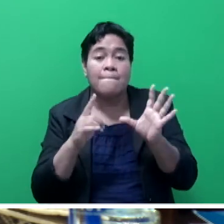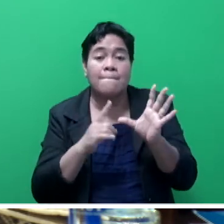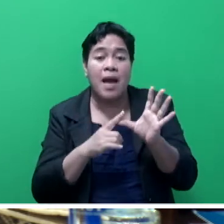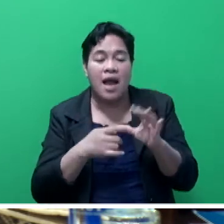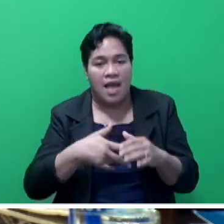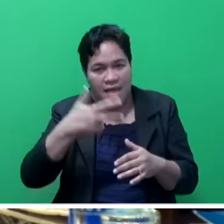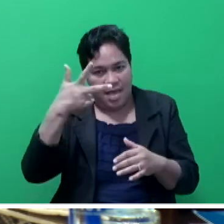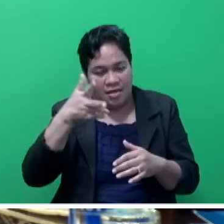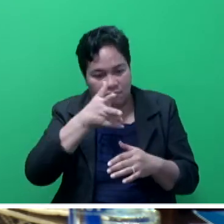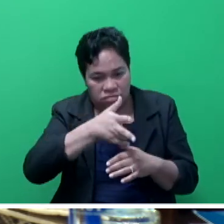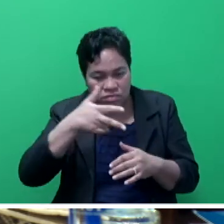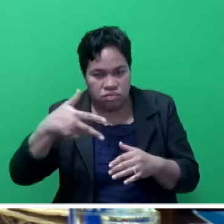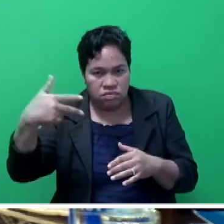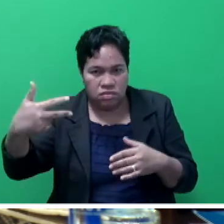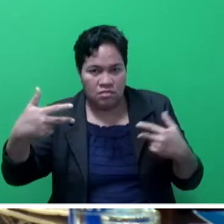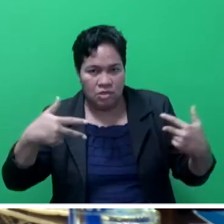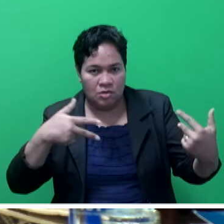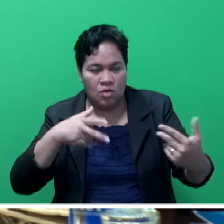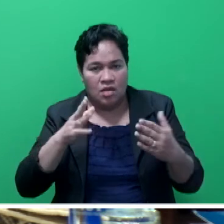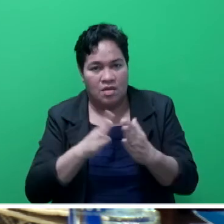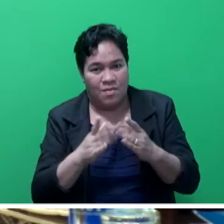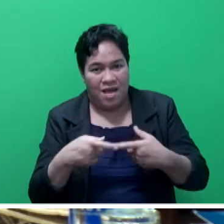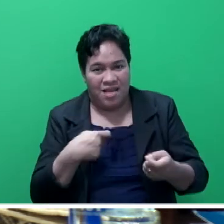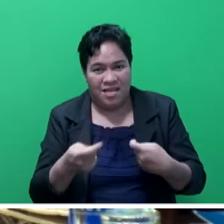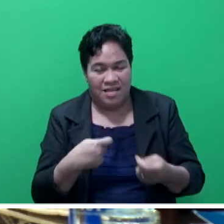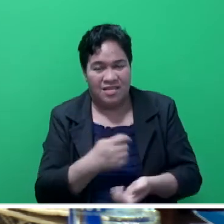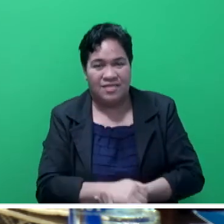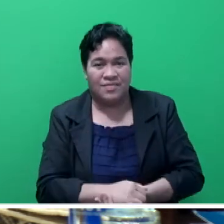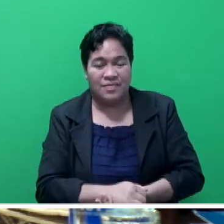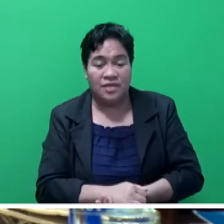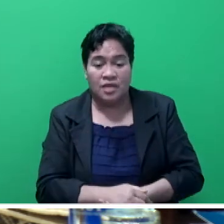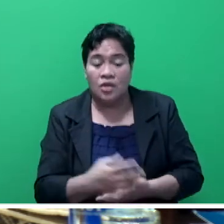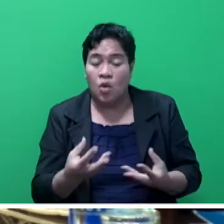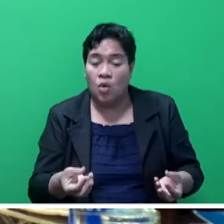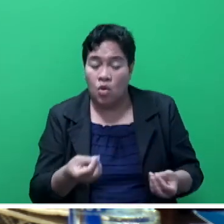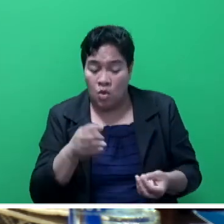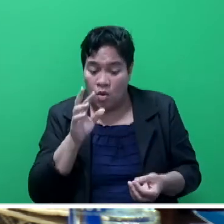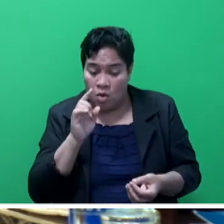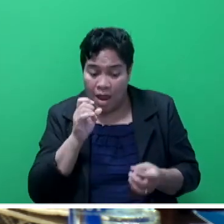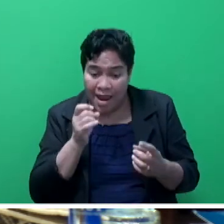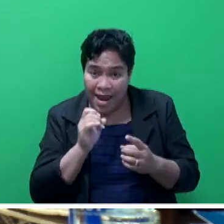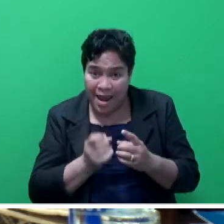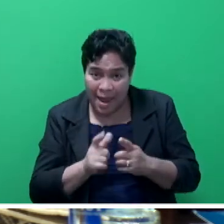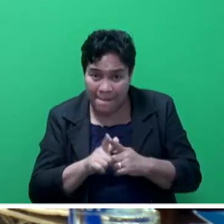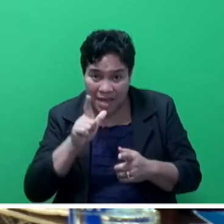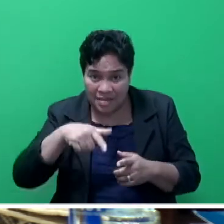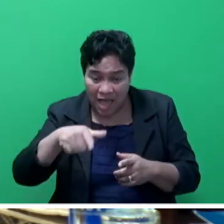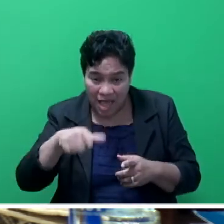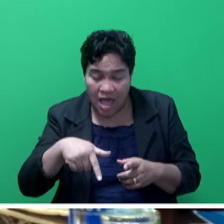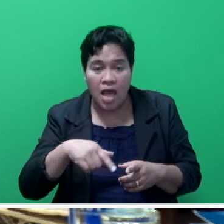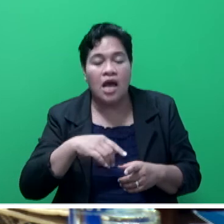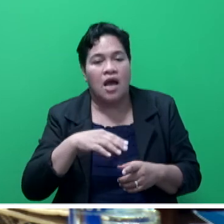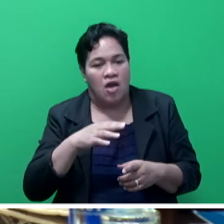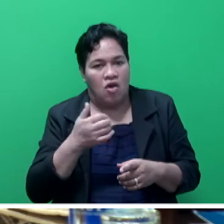cameras inside the Bar Municipal Council. Mr Speaker said it is worth noting that Lombasa Town Council has engaged data